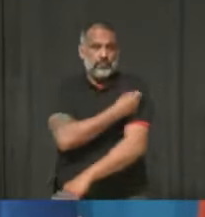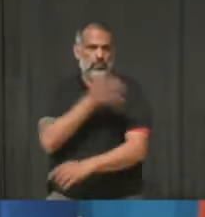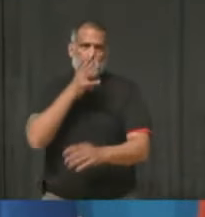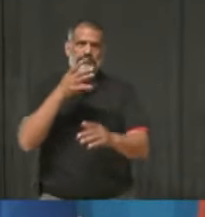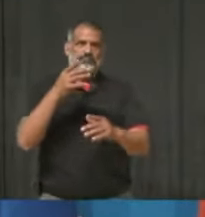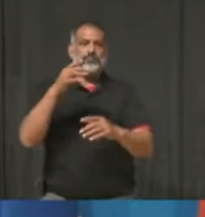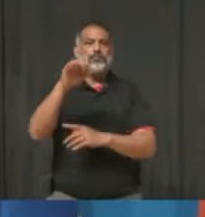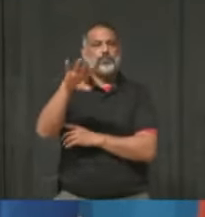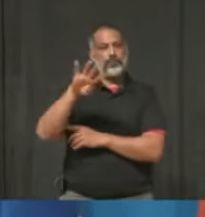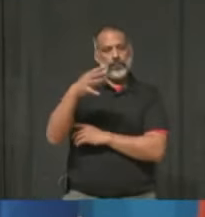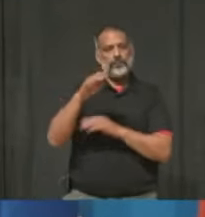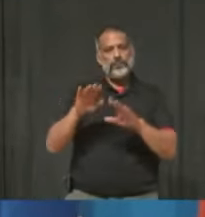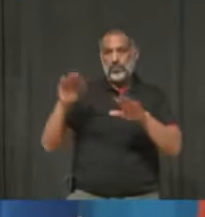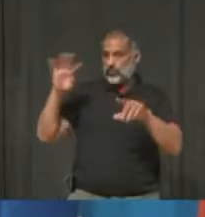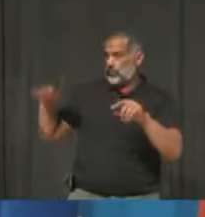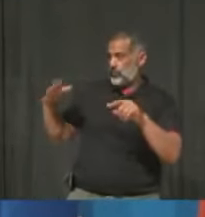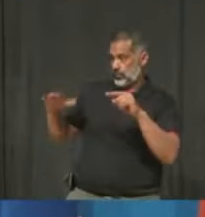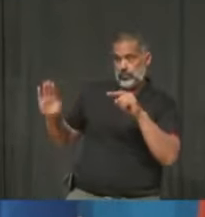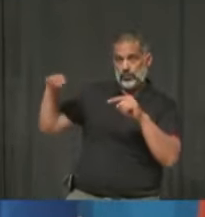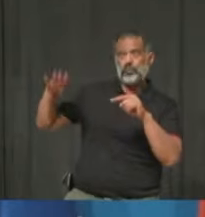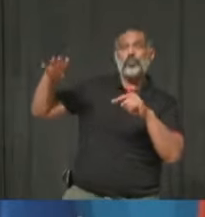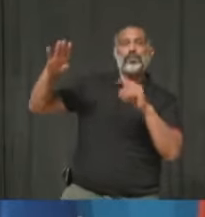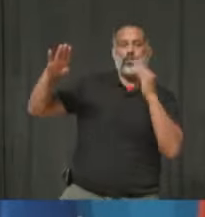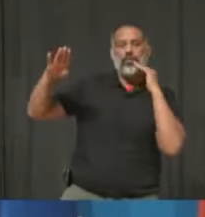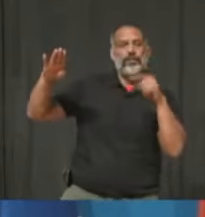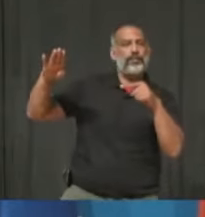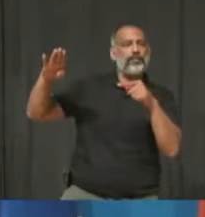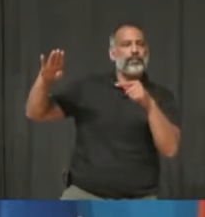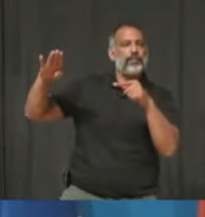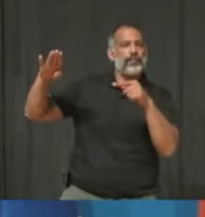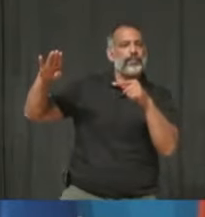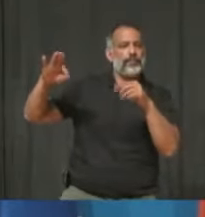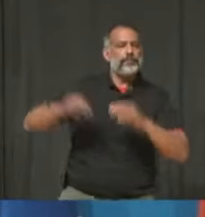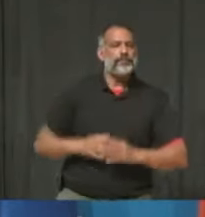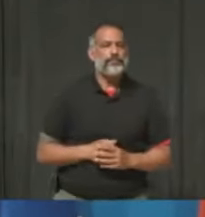So please, Mississauga, go out and get vaccinated.